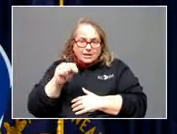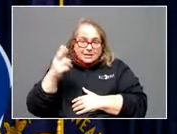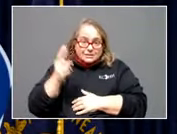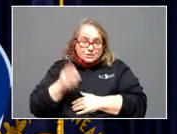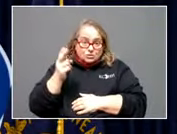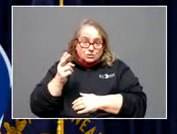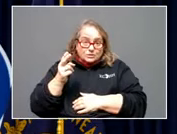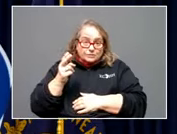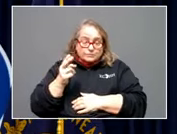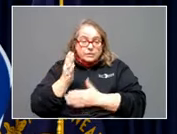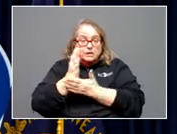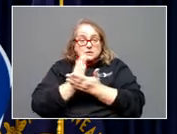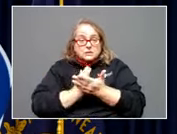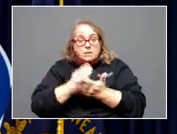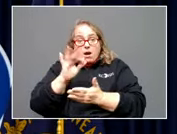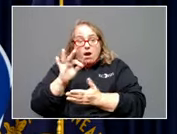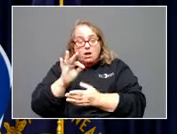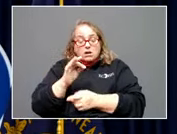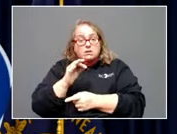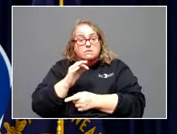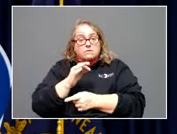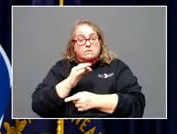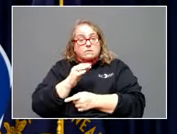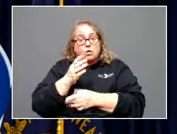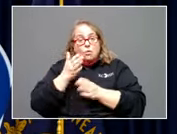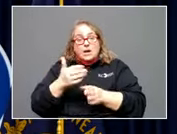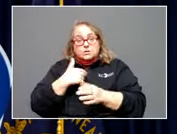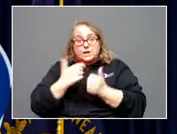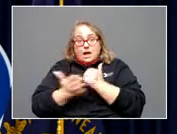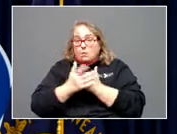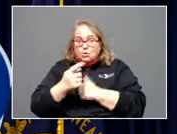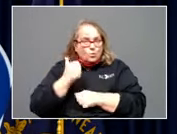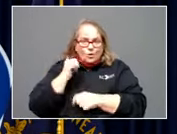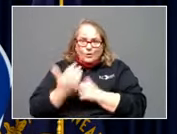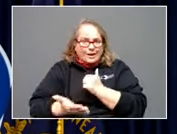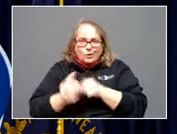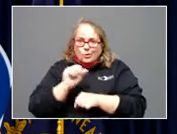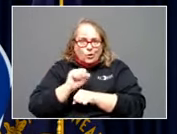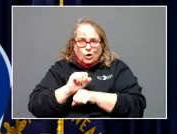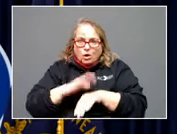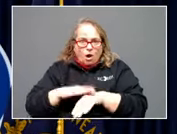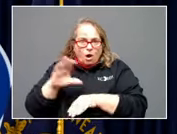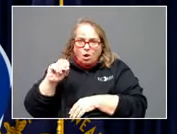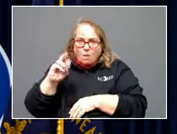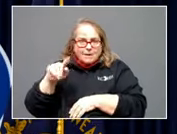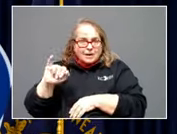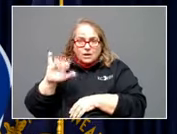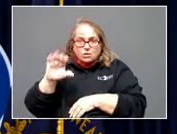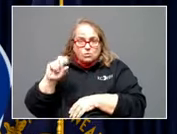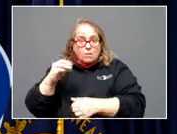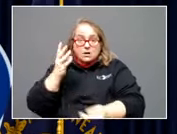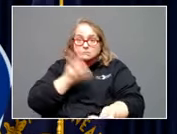Some of the therapeutics, the ways that we help you out, won't work on it. It's pretty scary. Like the monoclonal antibodies won't